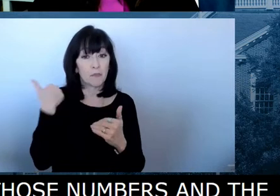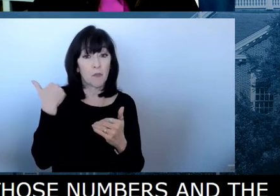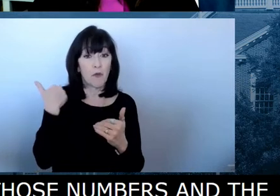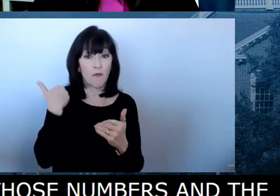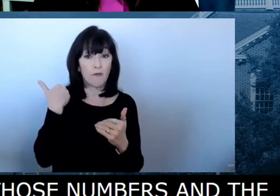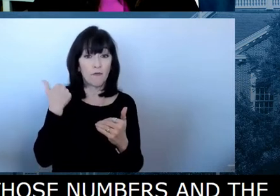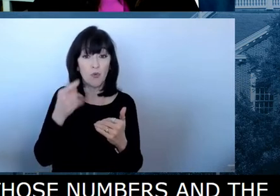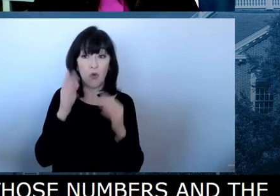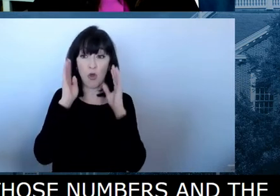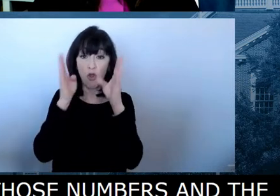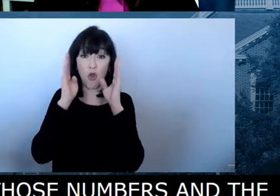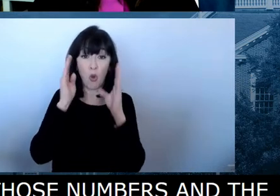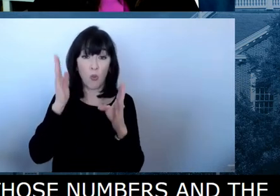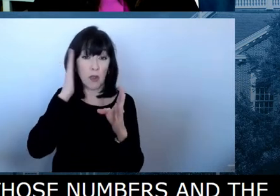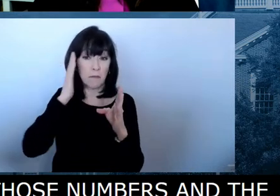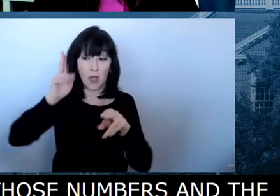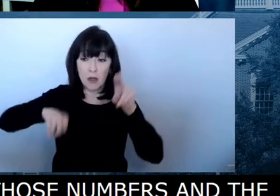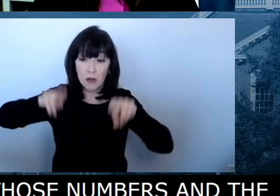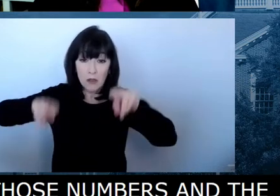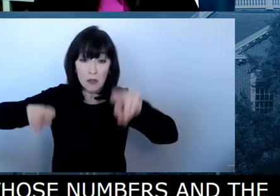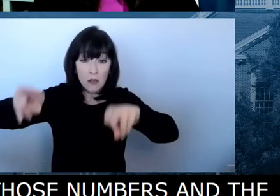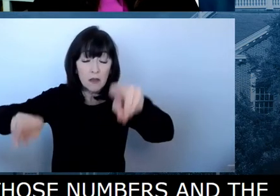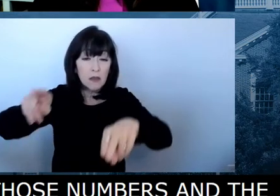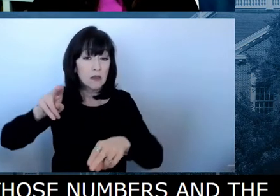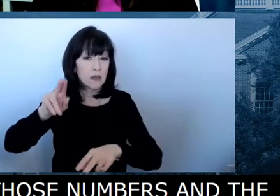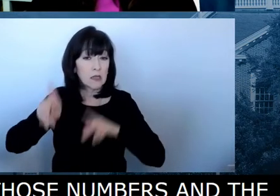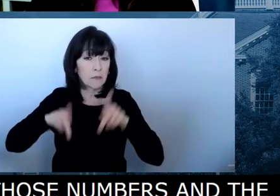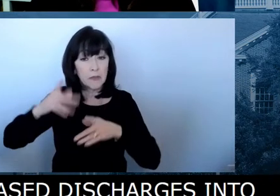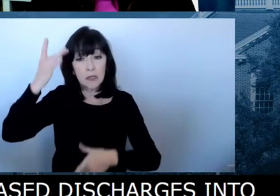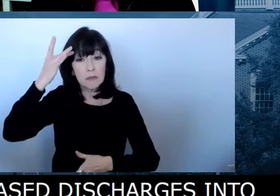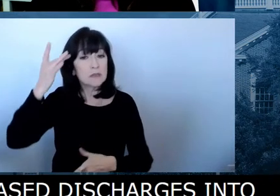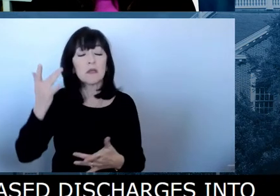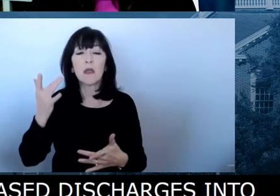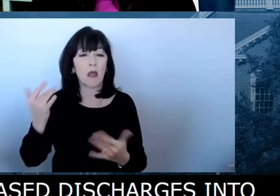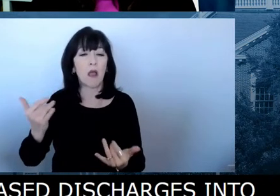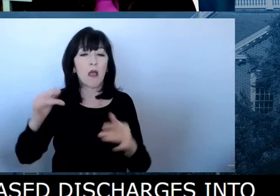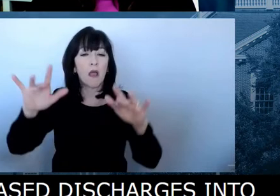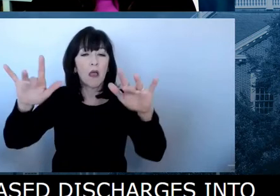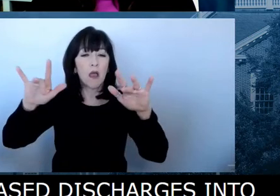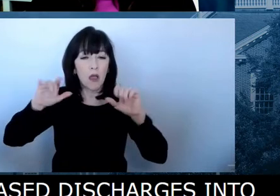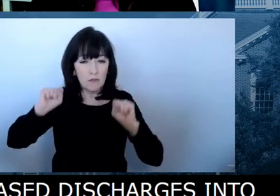cause and effect, uh, I'll refer that to Secretary McGarrick and her reflections.